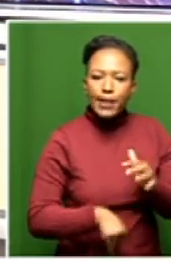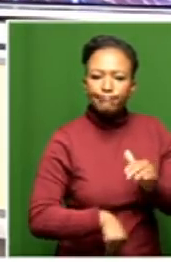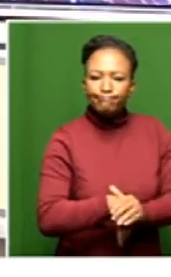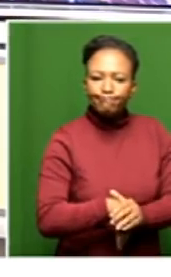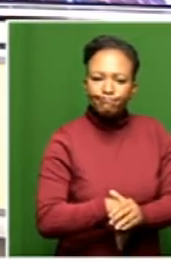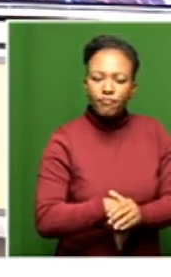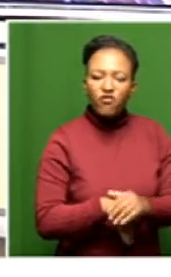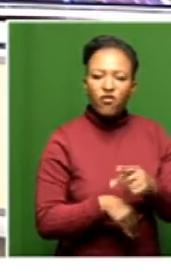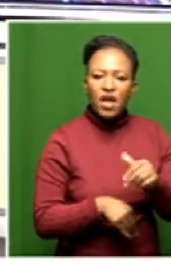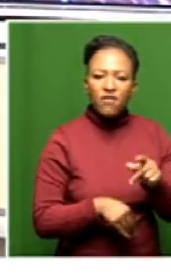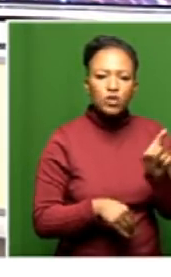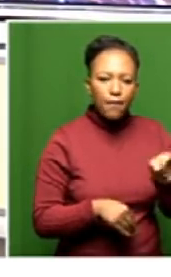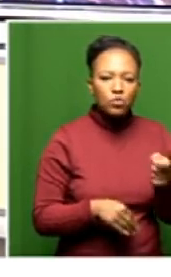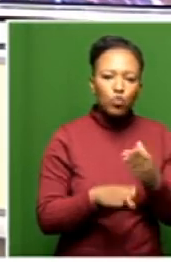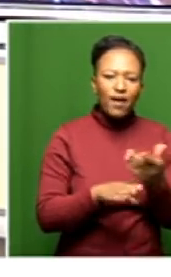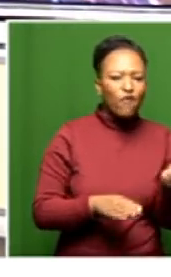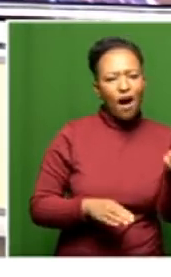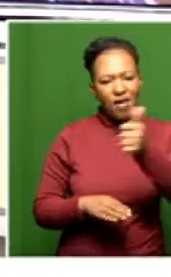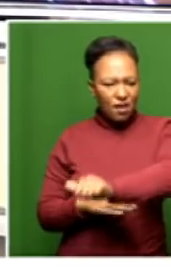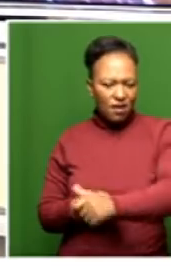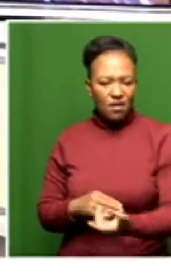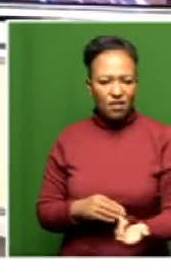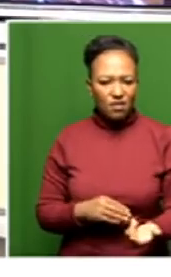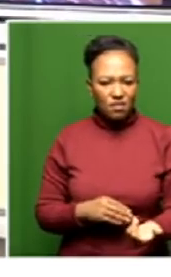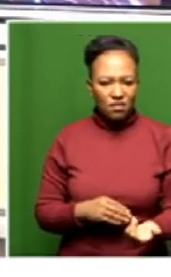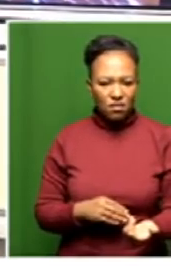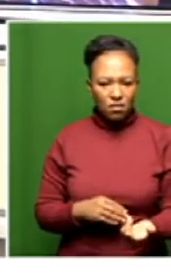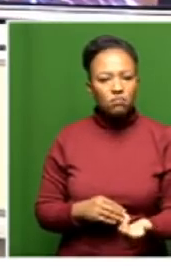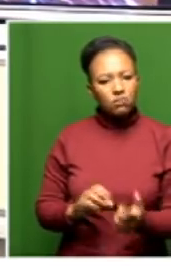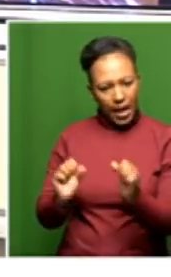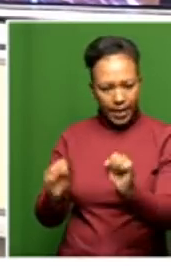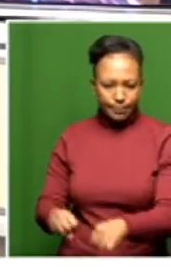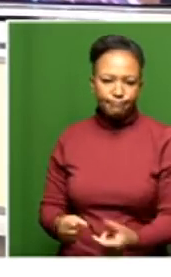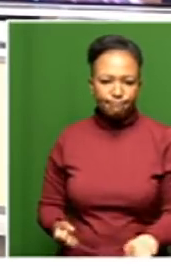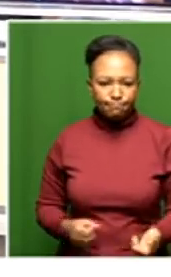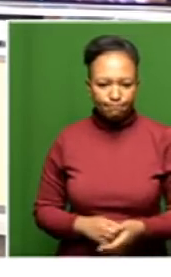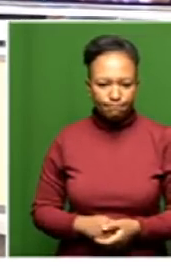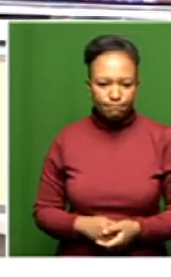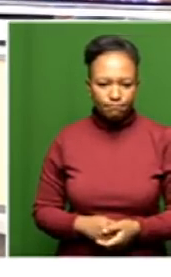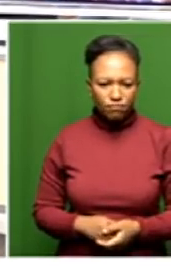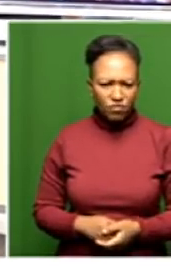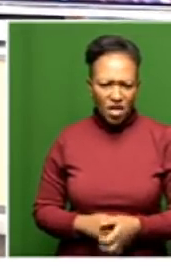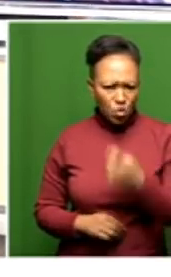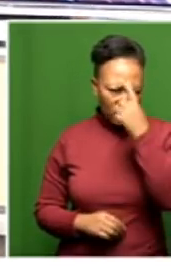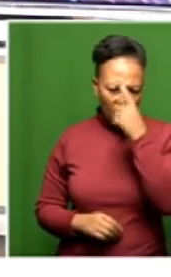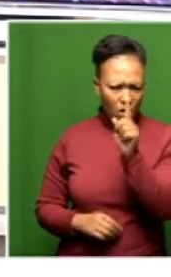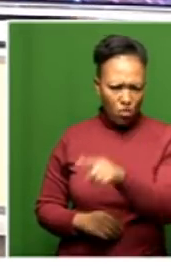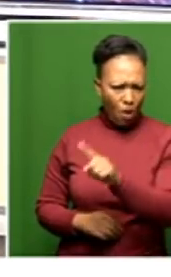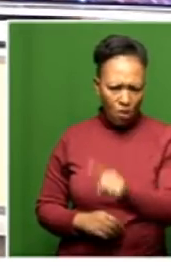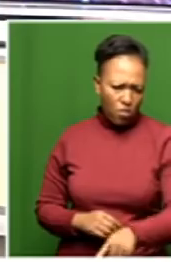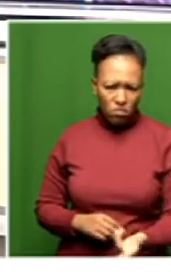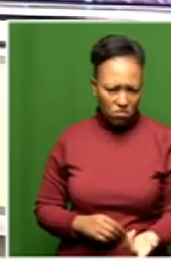actually been employed to work at another facility. I would have to agree with that. And you don't think there's anything wrong with that?